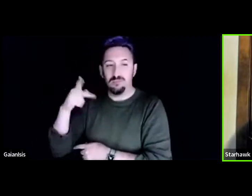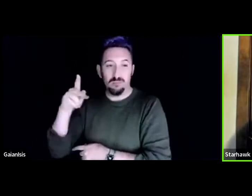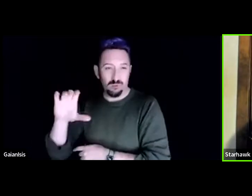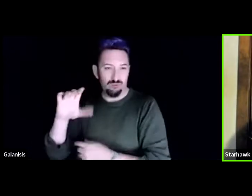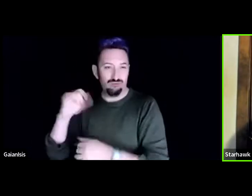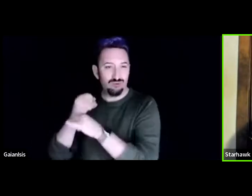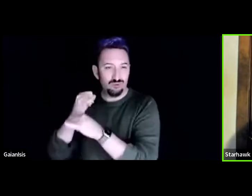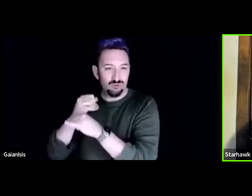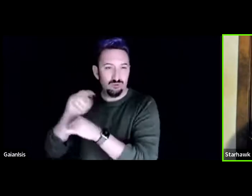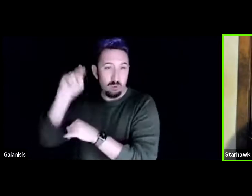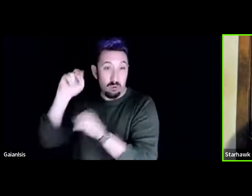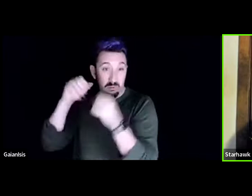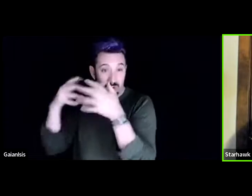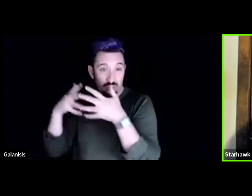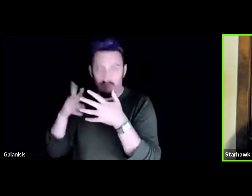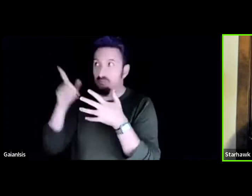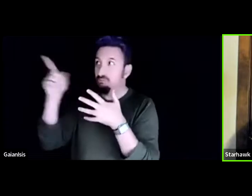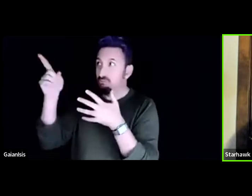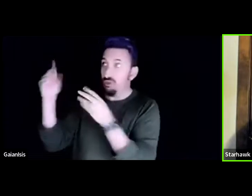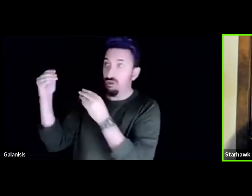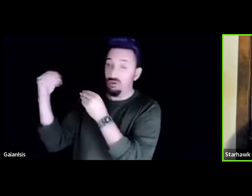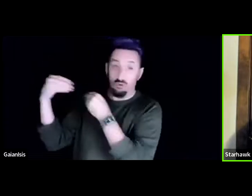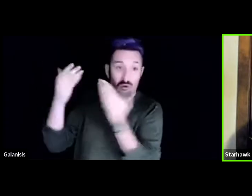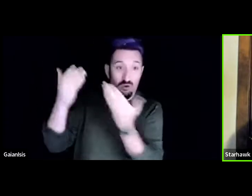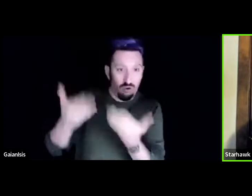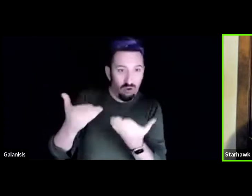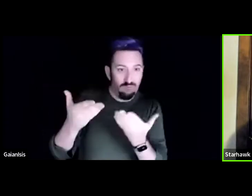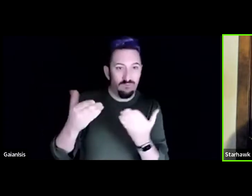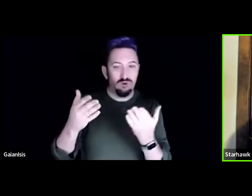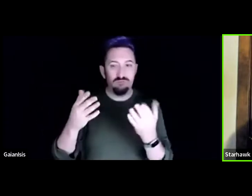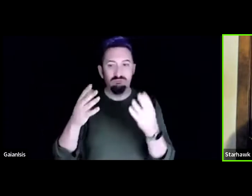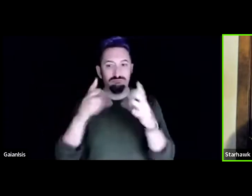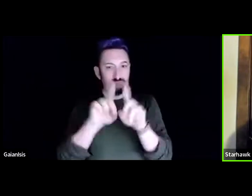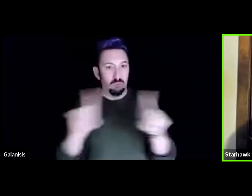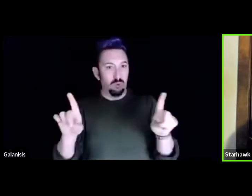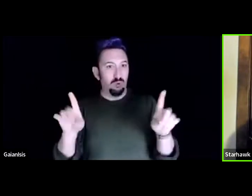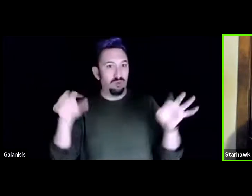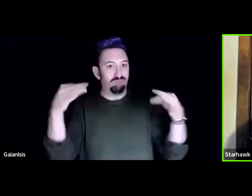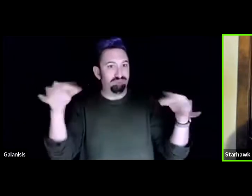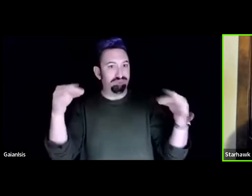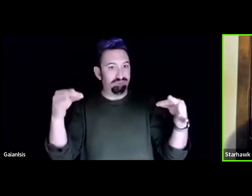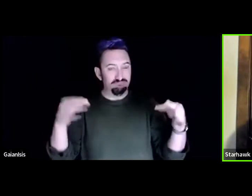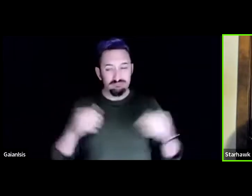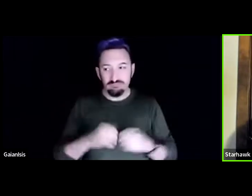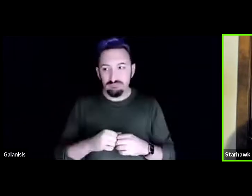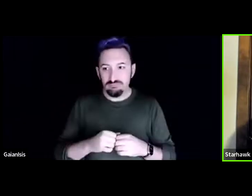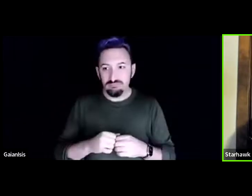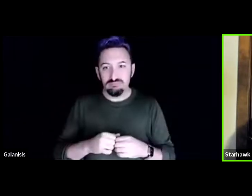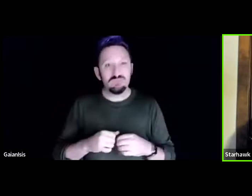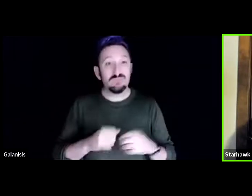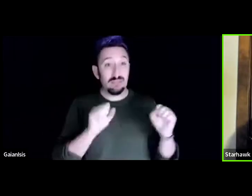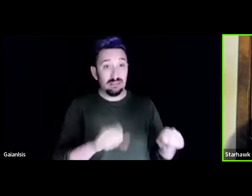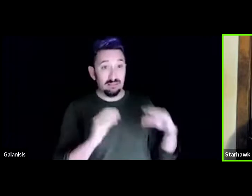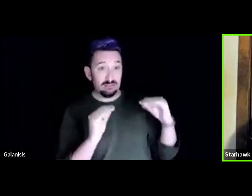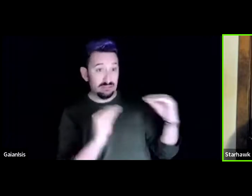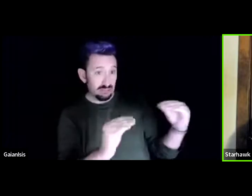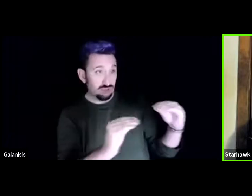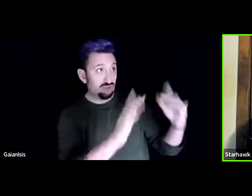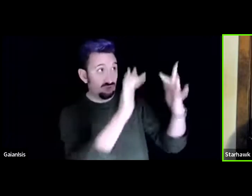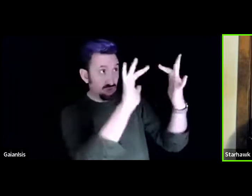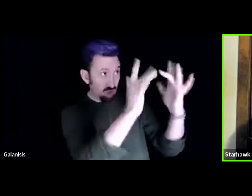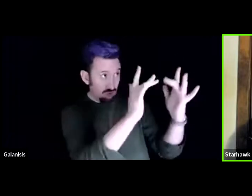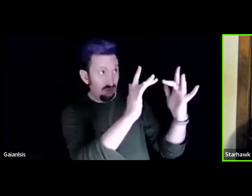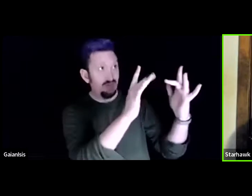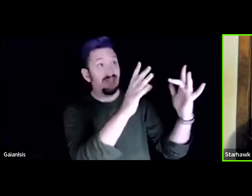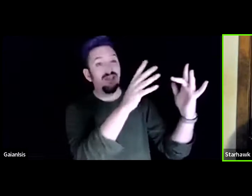And doing much of it online, but also finding ways that people can learn the practical skills with